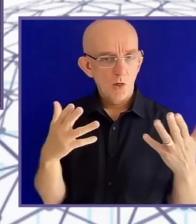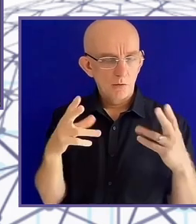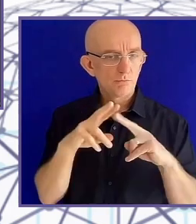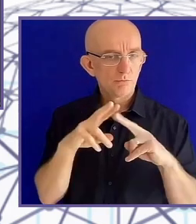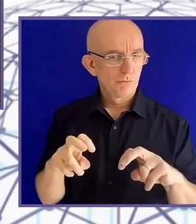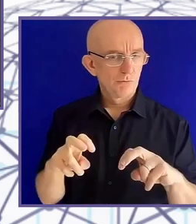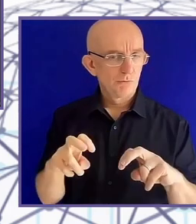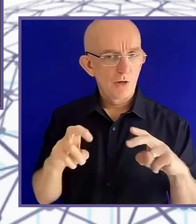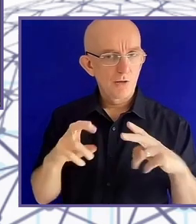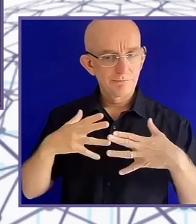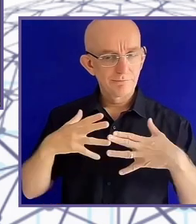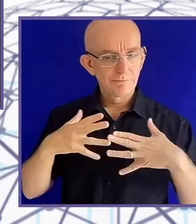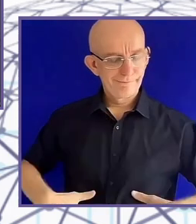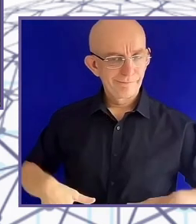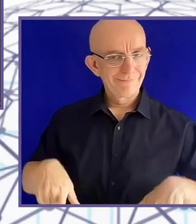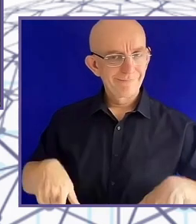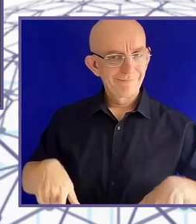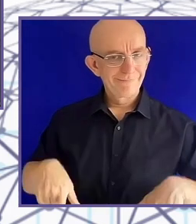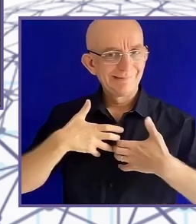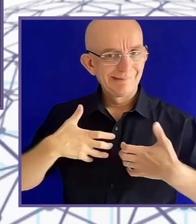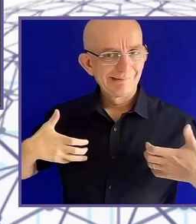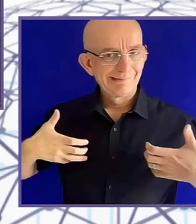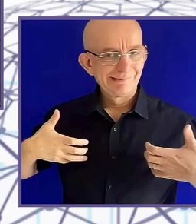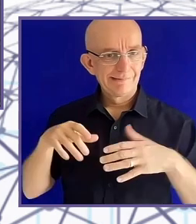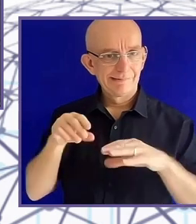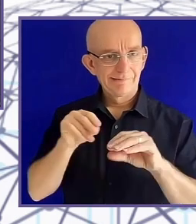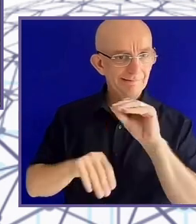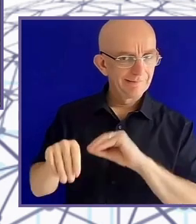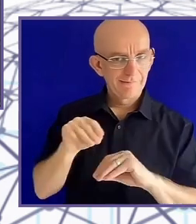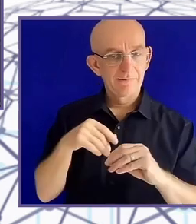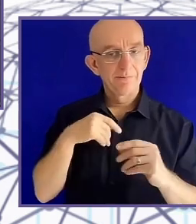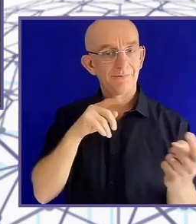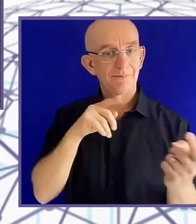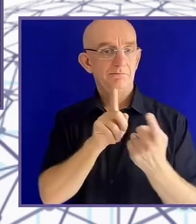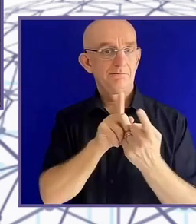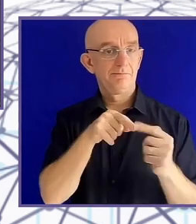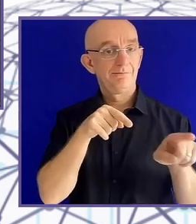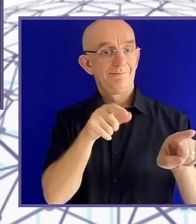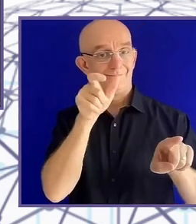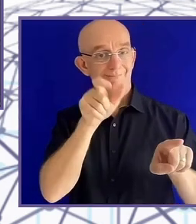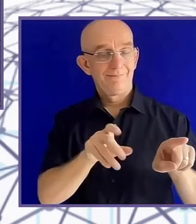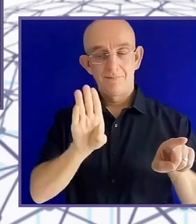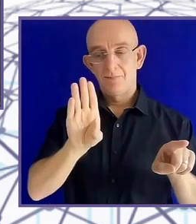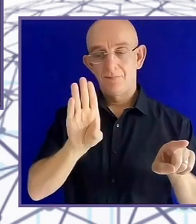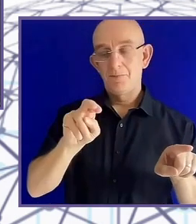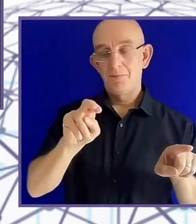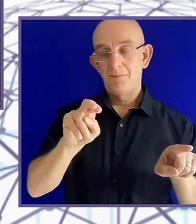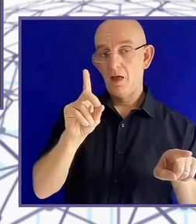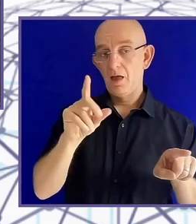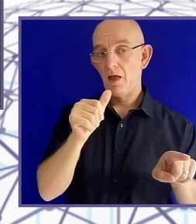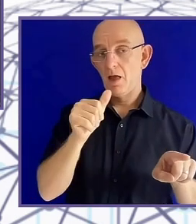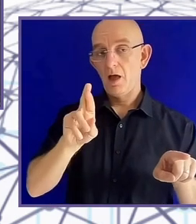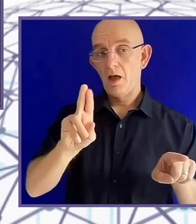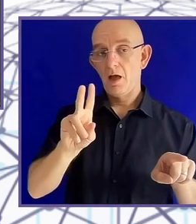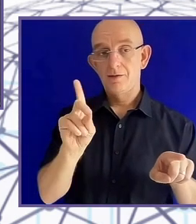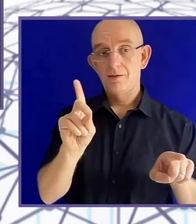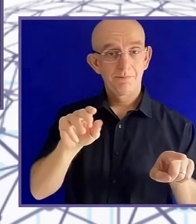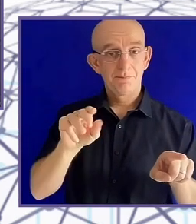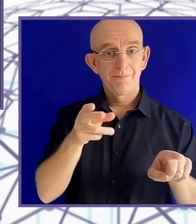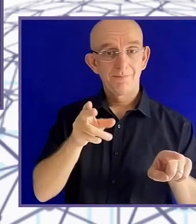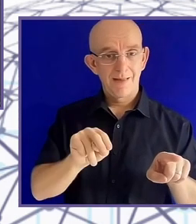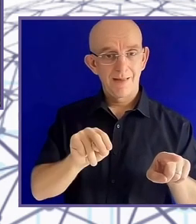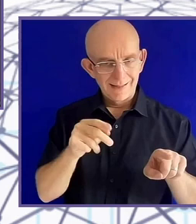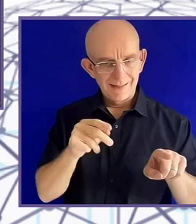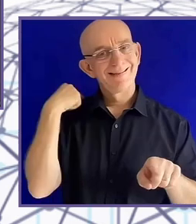solutions? And there are some, I will say, good applications of exoskeletons. An example would be if you have a